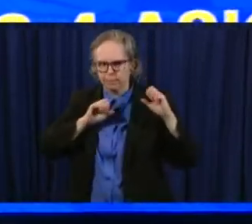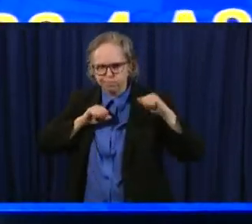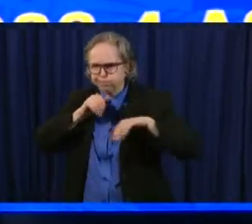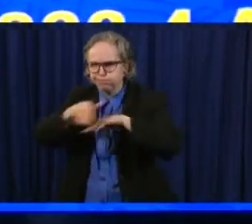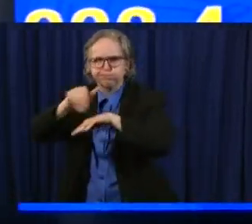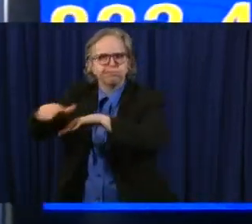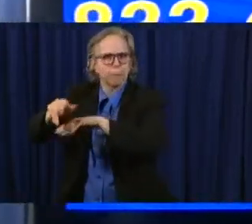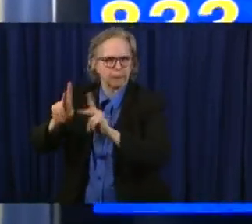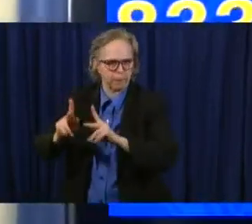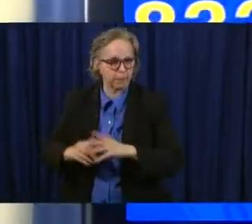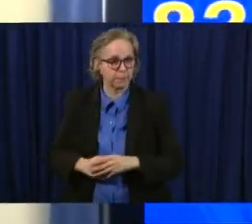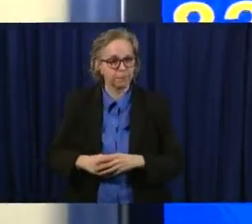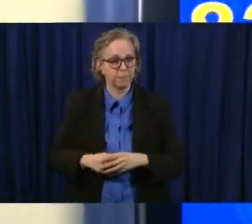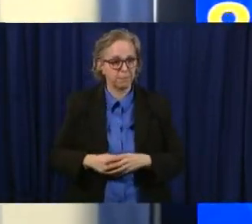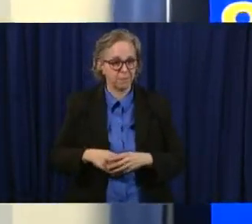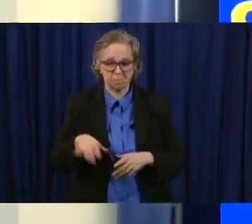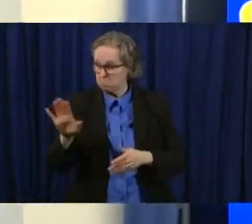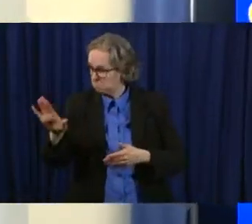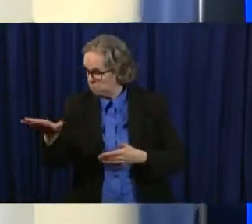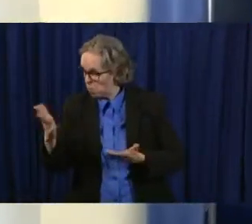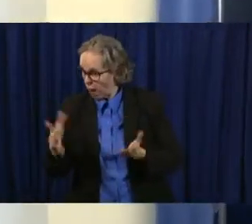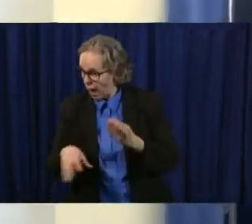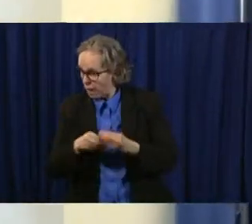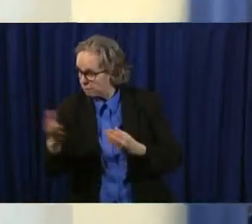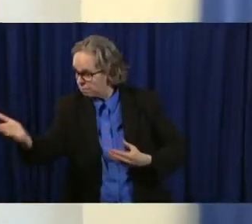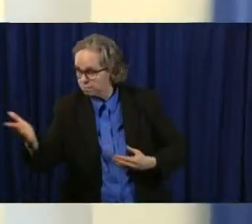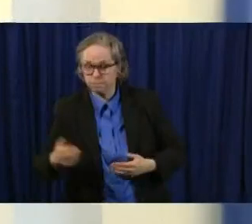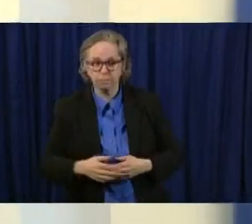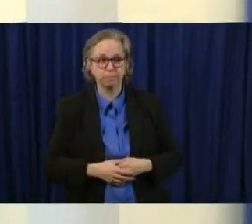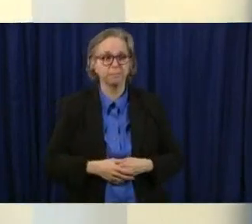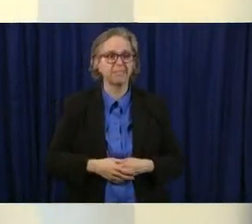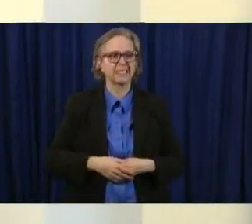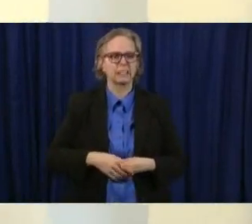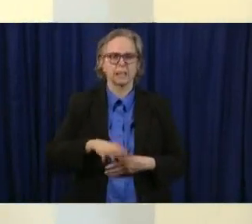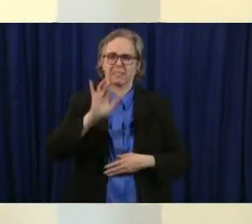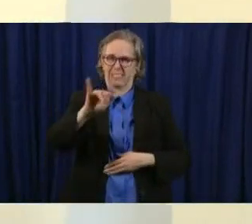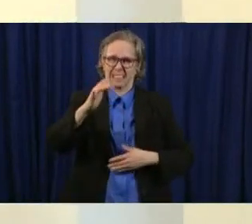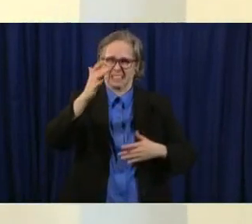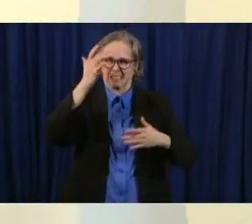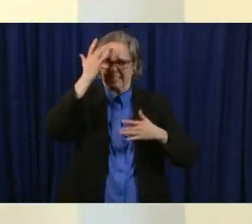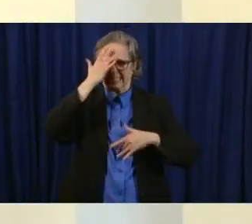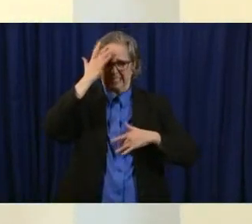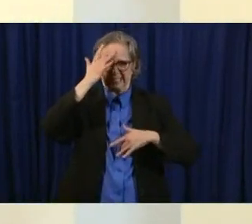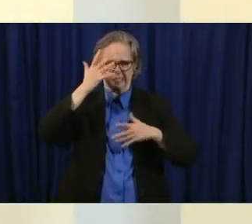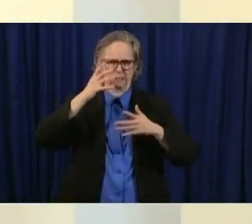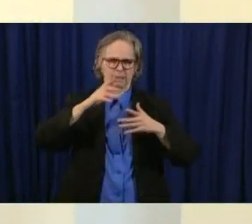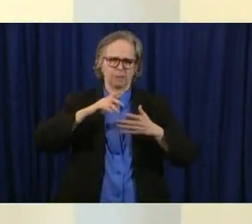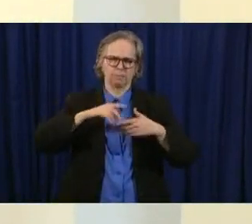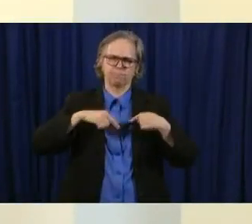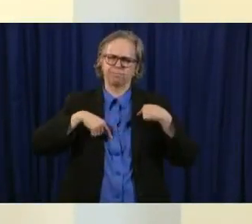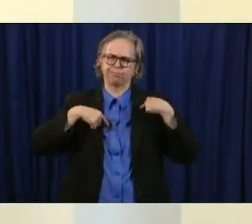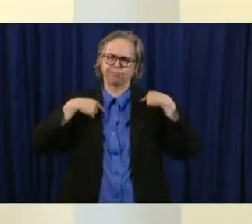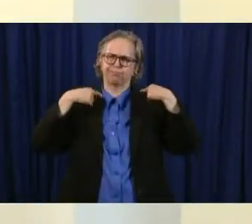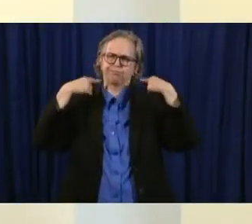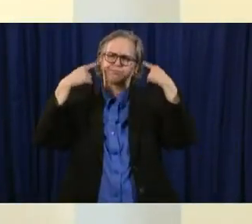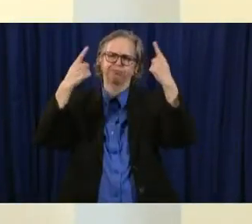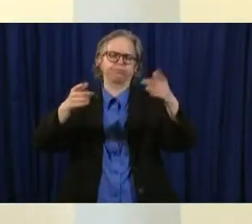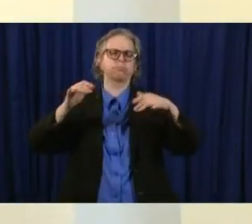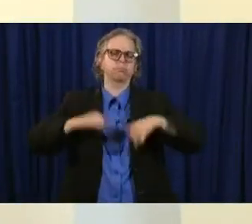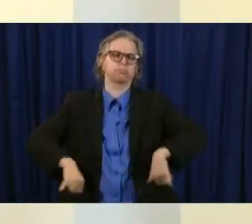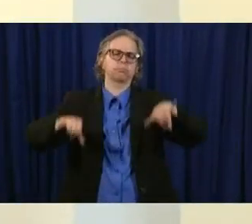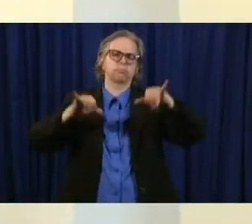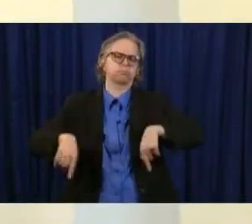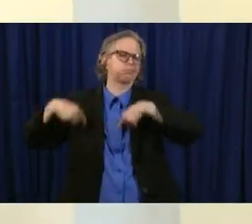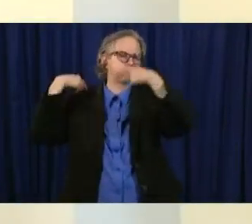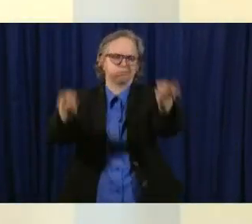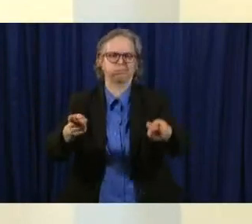that this sort of disease investigation is something that is going on all the time for all sorts of infectious diseases from tb to measles